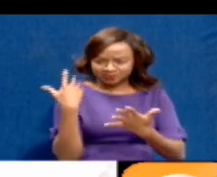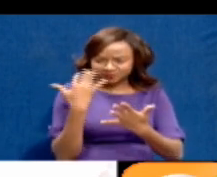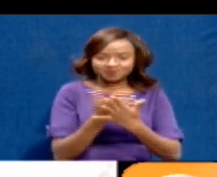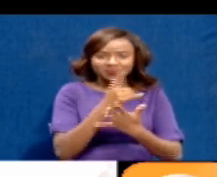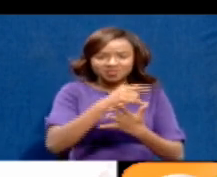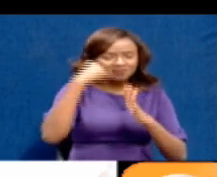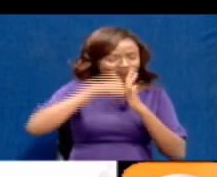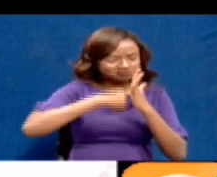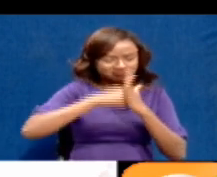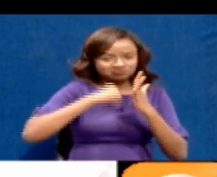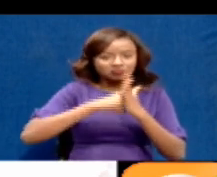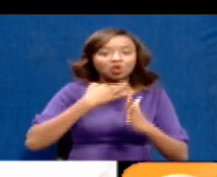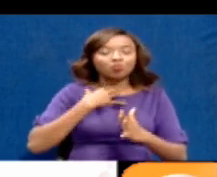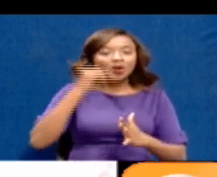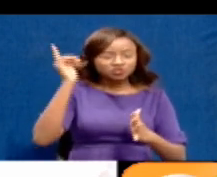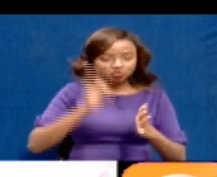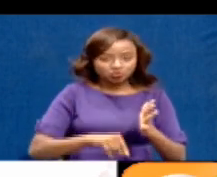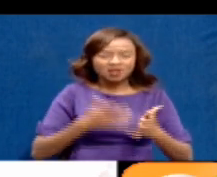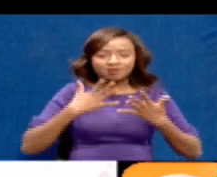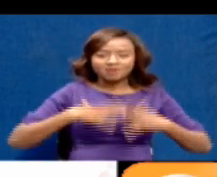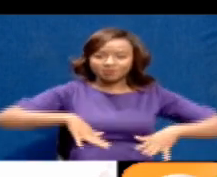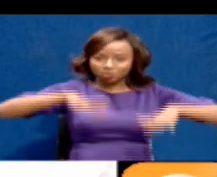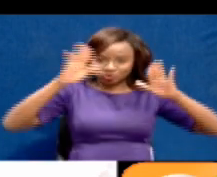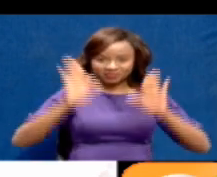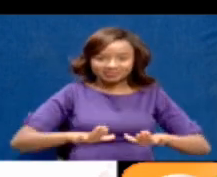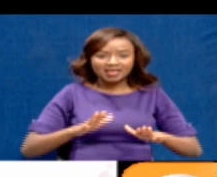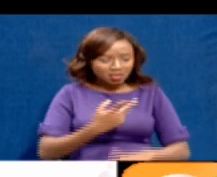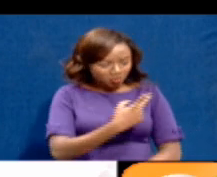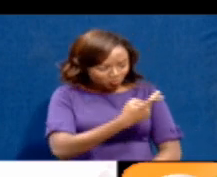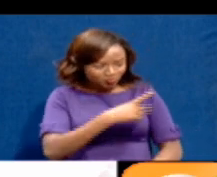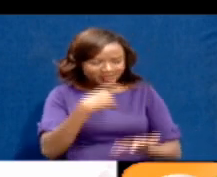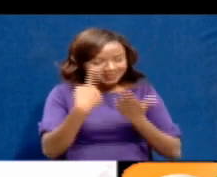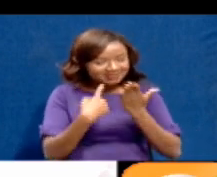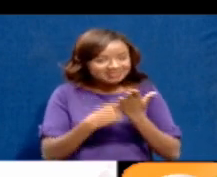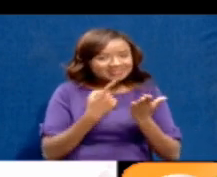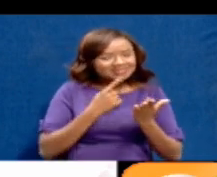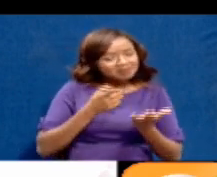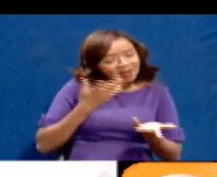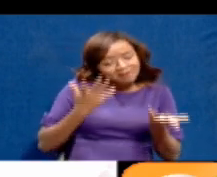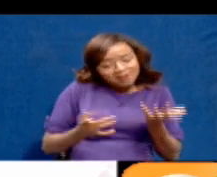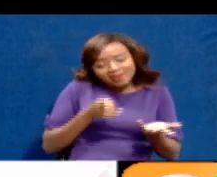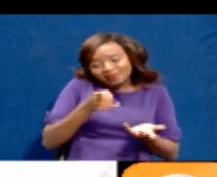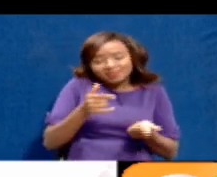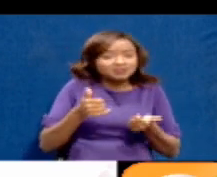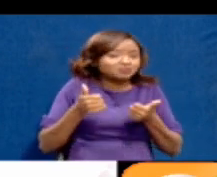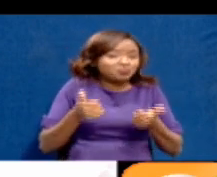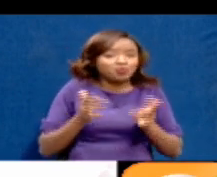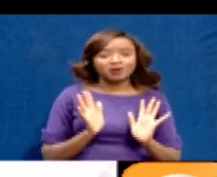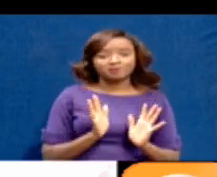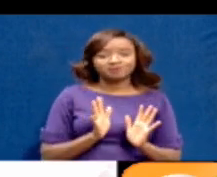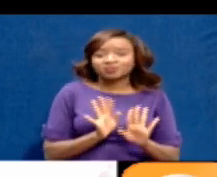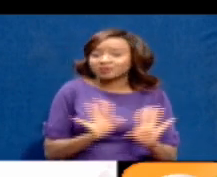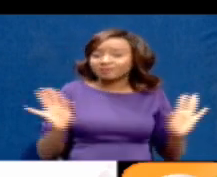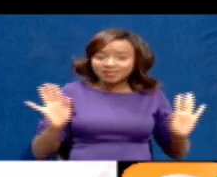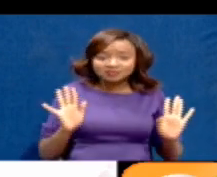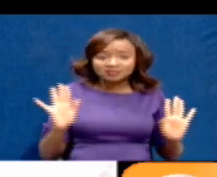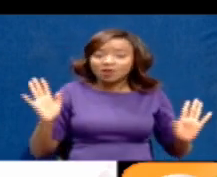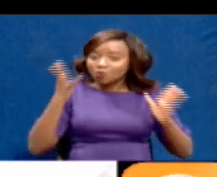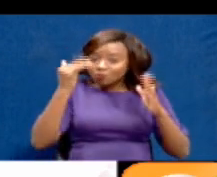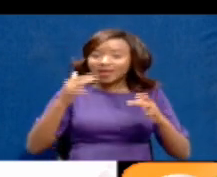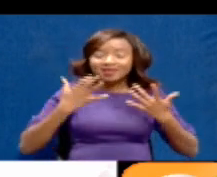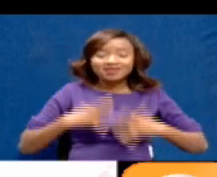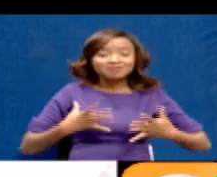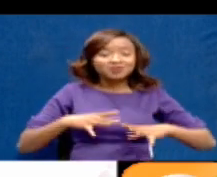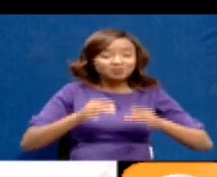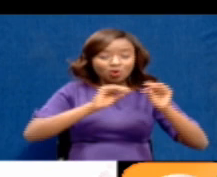one thing, lockdown. We discussed this matter and said maybe that is the only way out. Because as long as there's movement